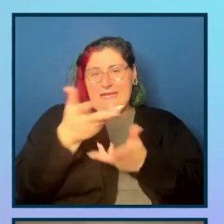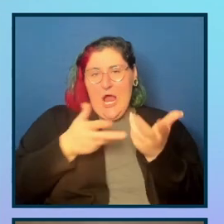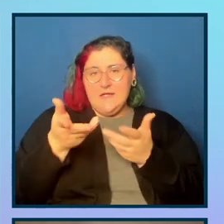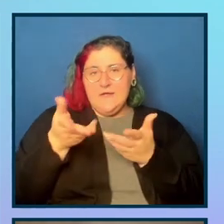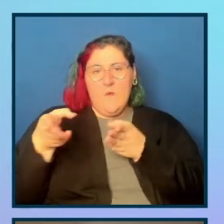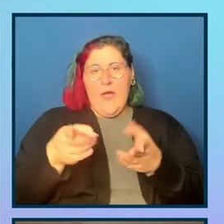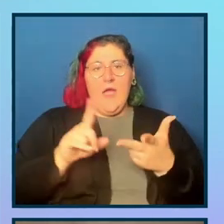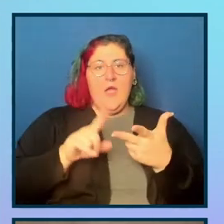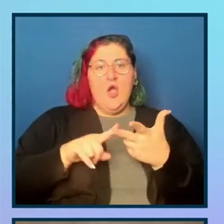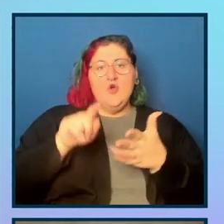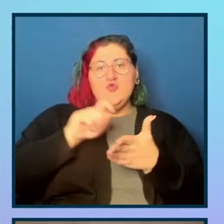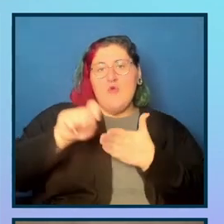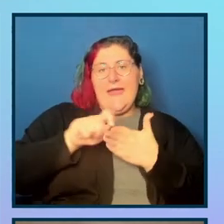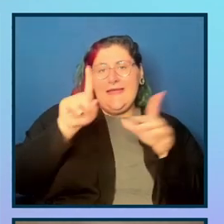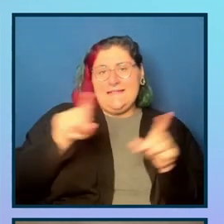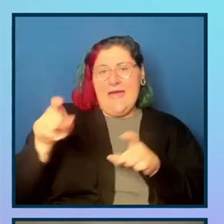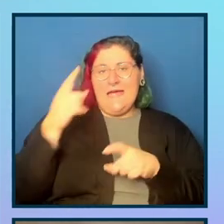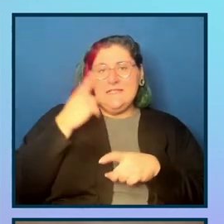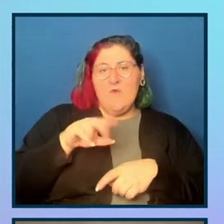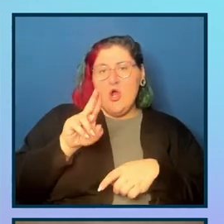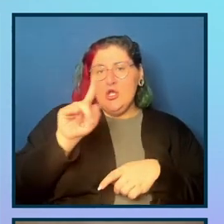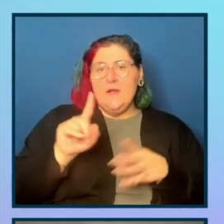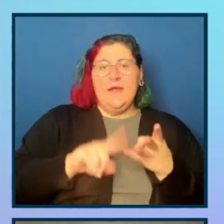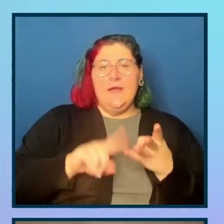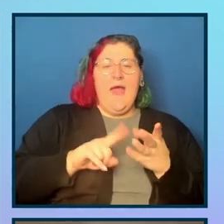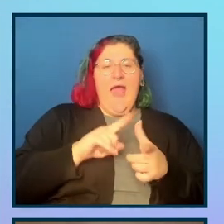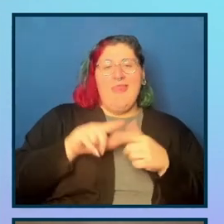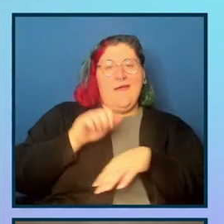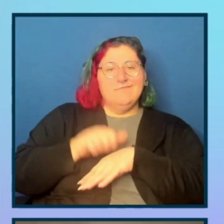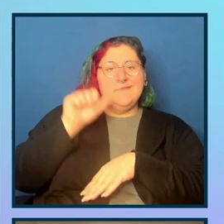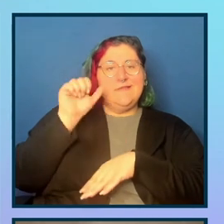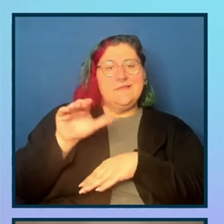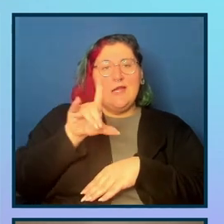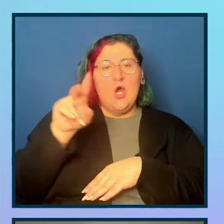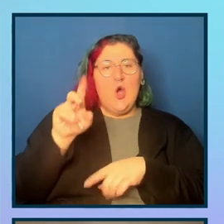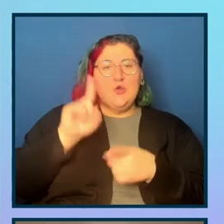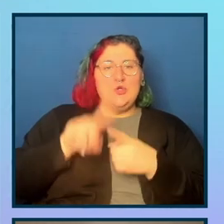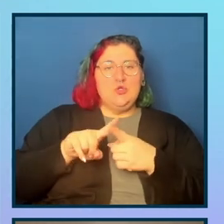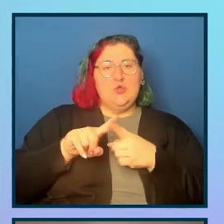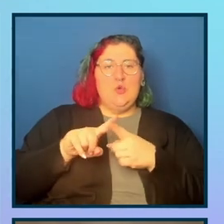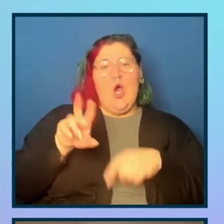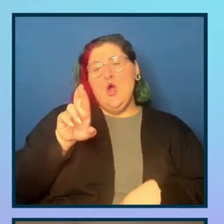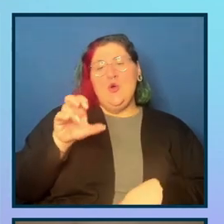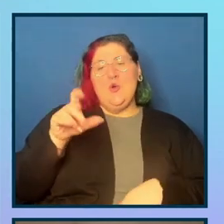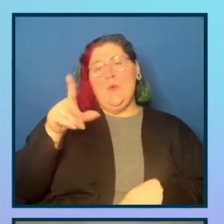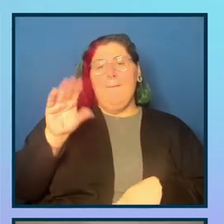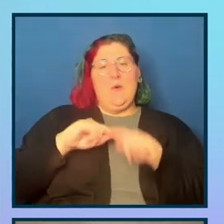And we're going to push some code to the repo so we can see kind of the full individual portion of our cycle here.